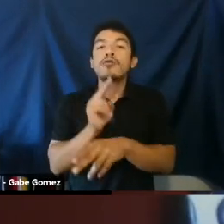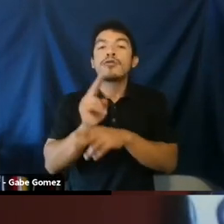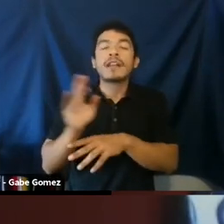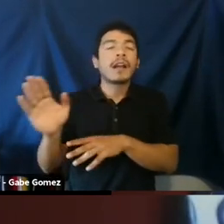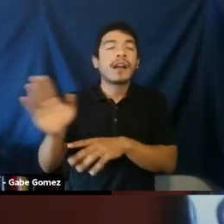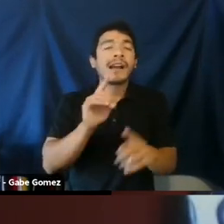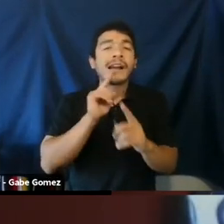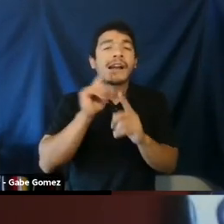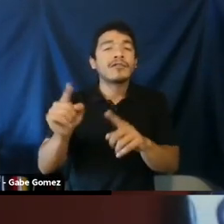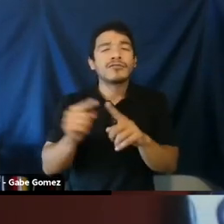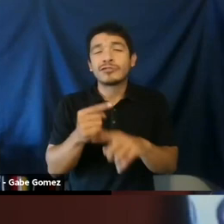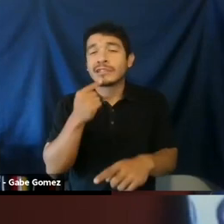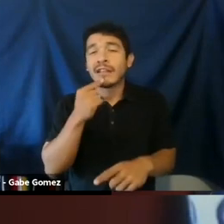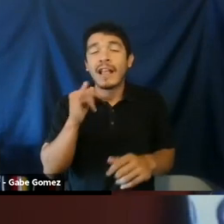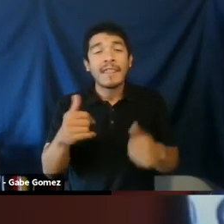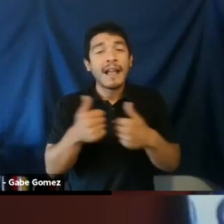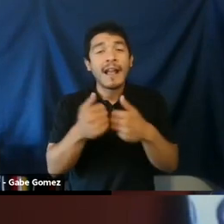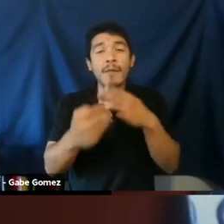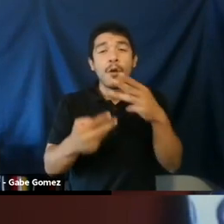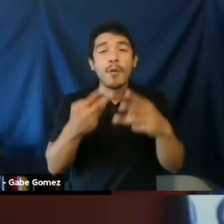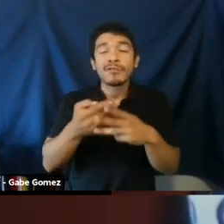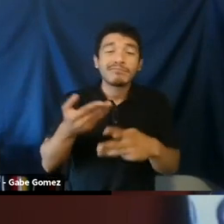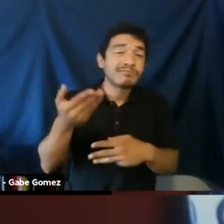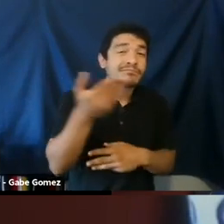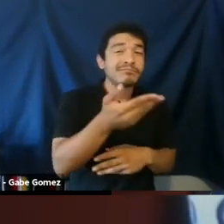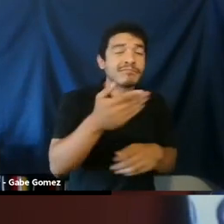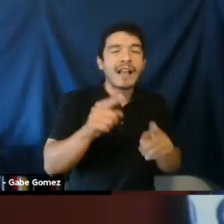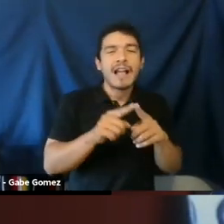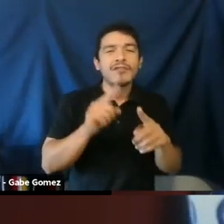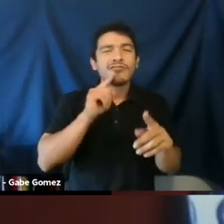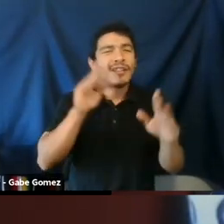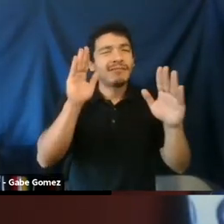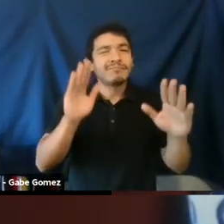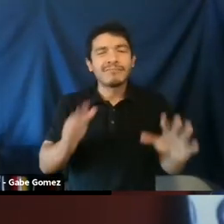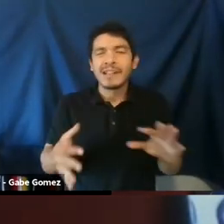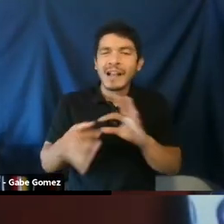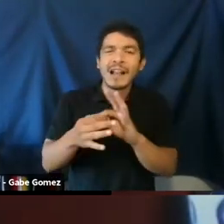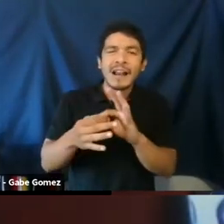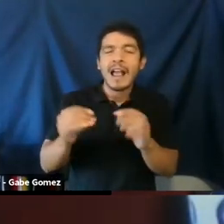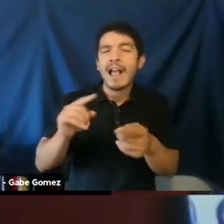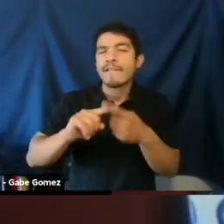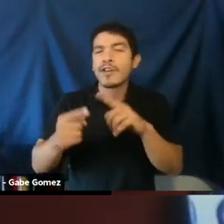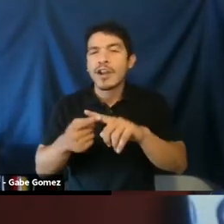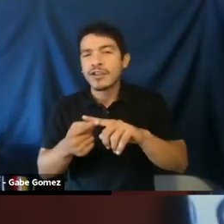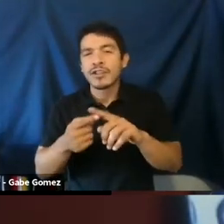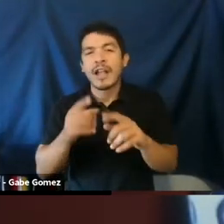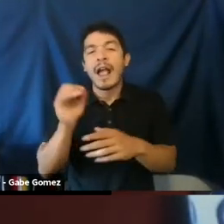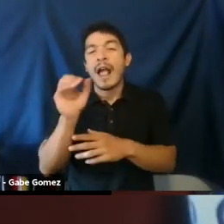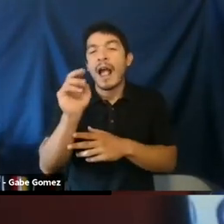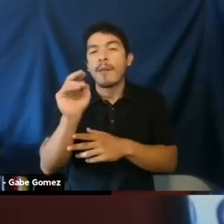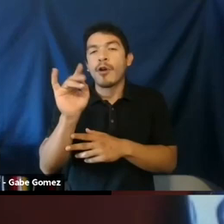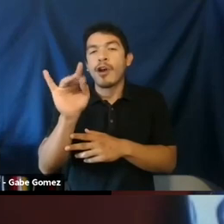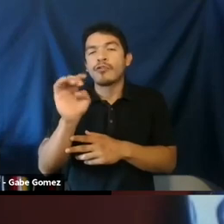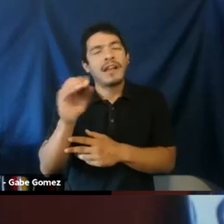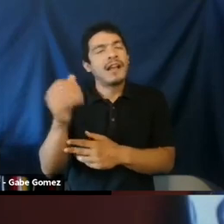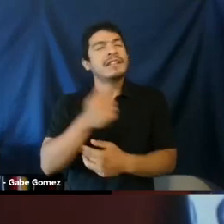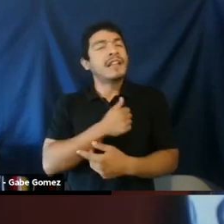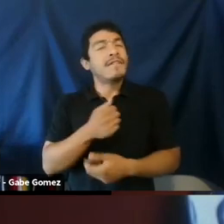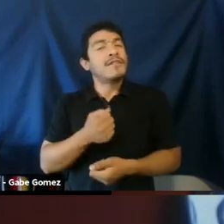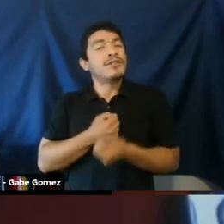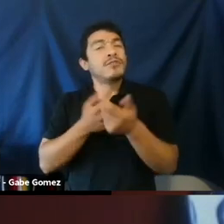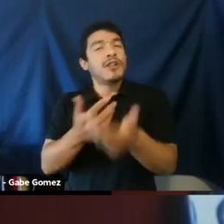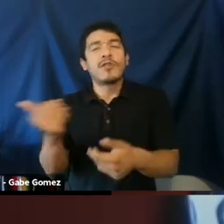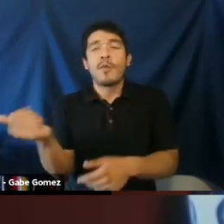together with colleagues from GDI and elsewhere of using the results of this to say the gaming world exists. It's a tremendous source of